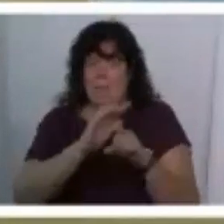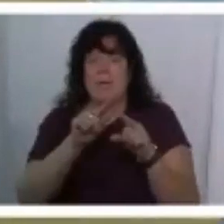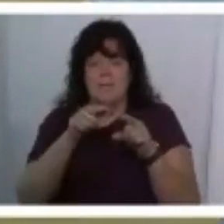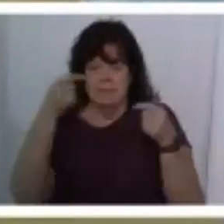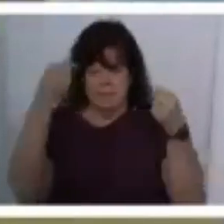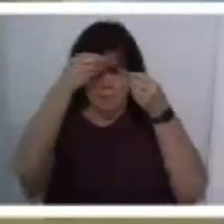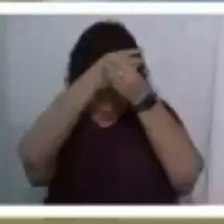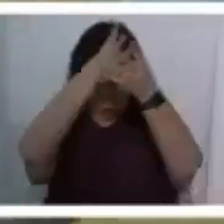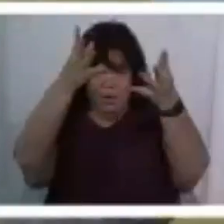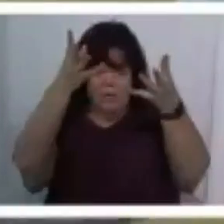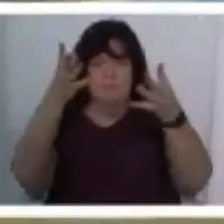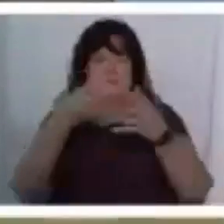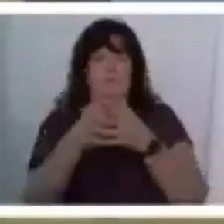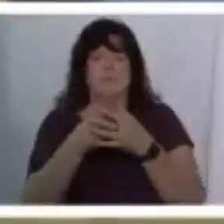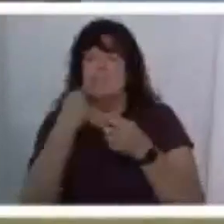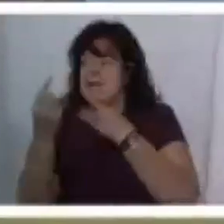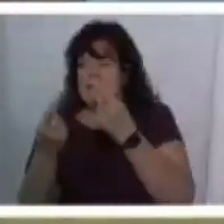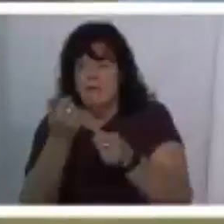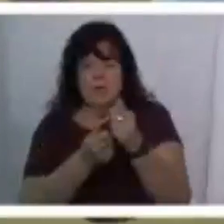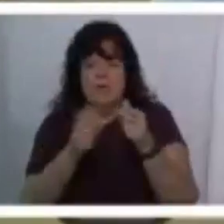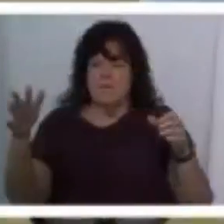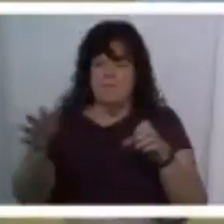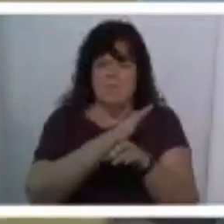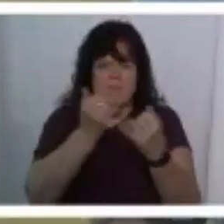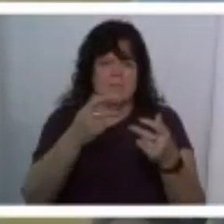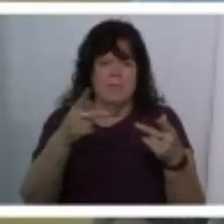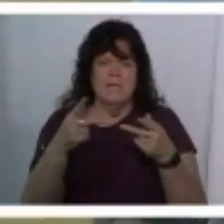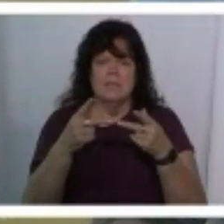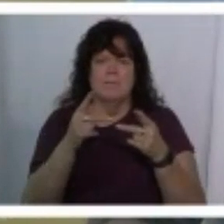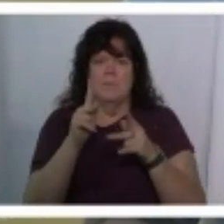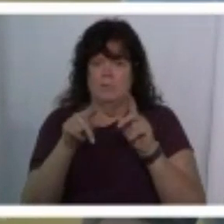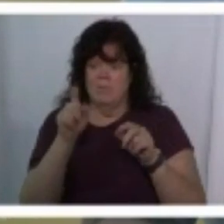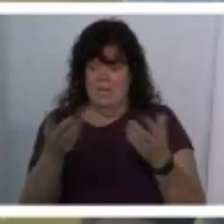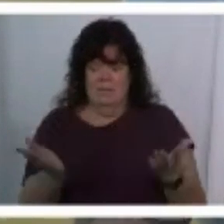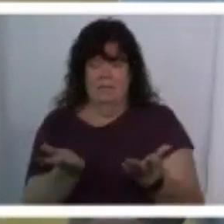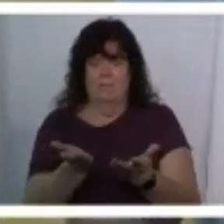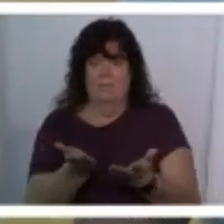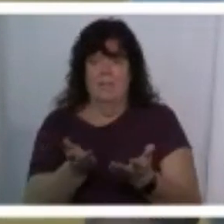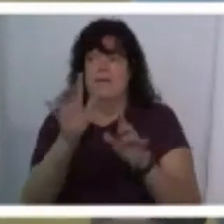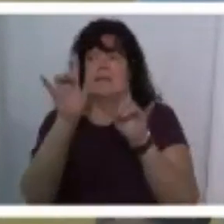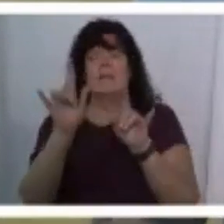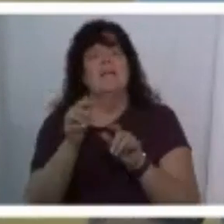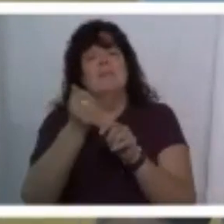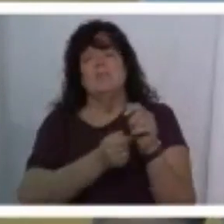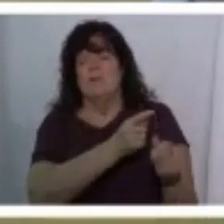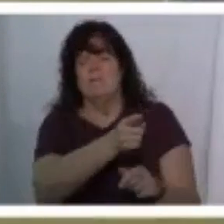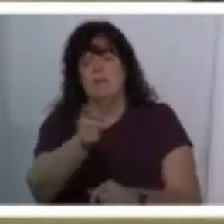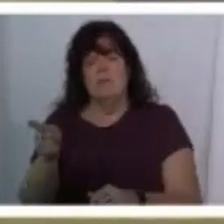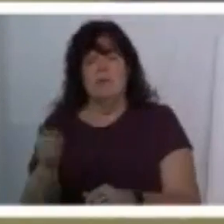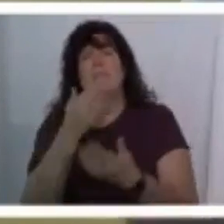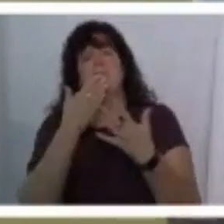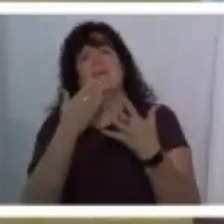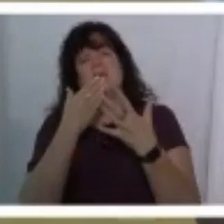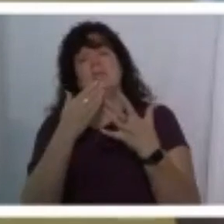spread the word let's fill this warehouse up with people who need this place amen and i love each and every one of you and